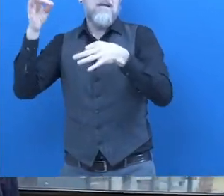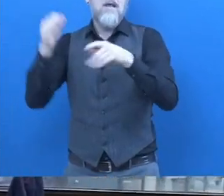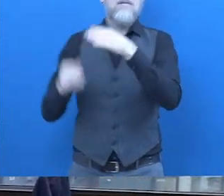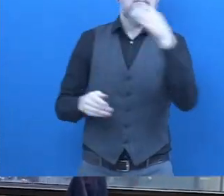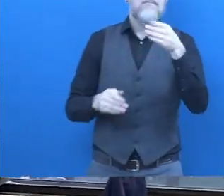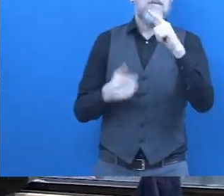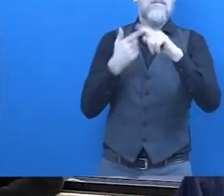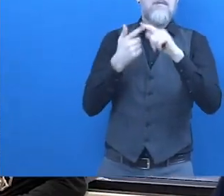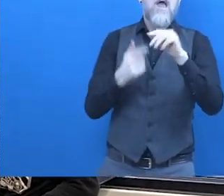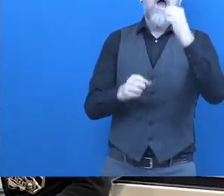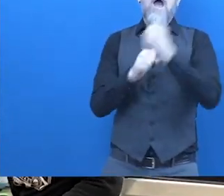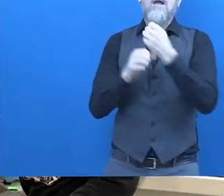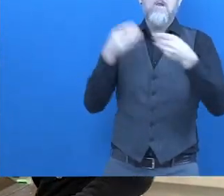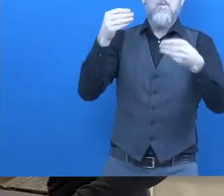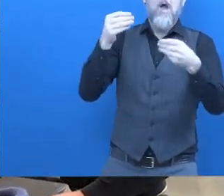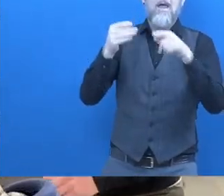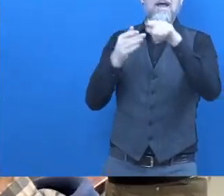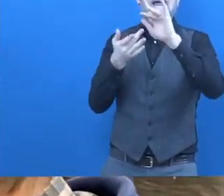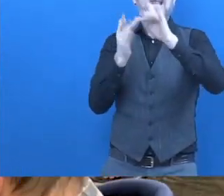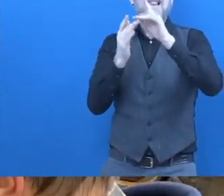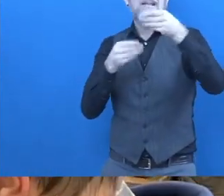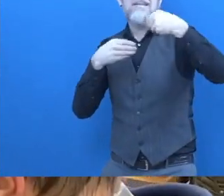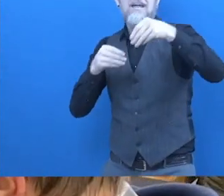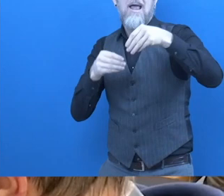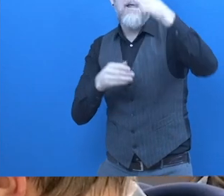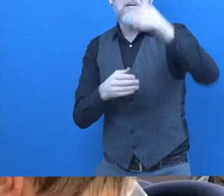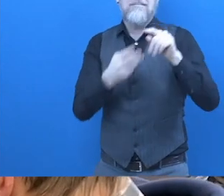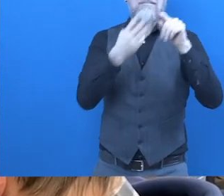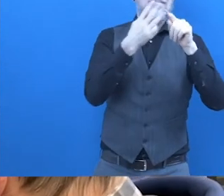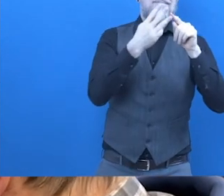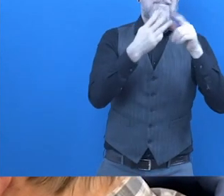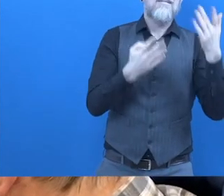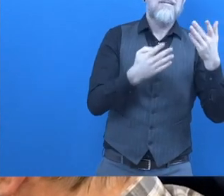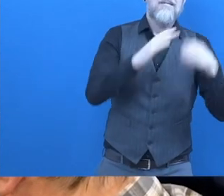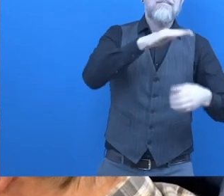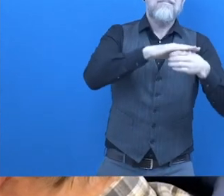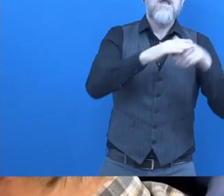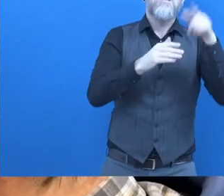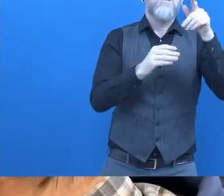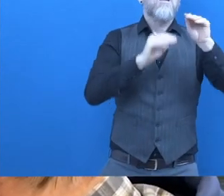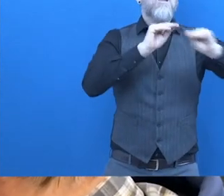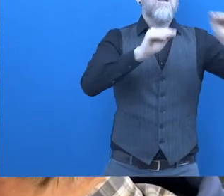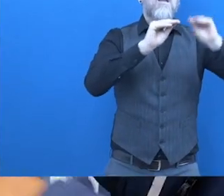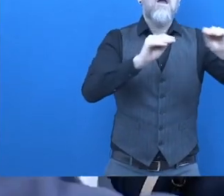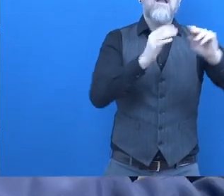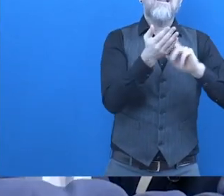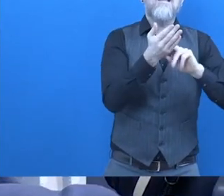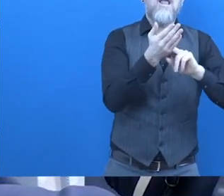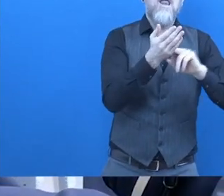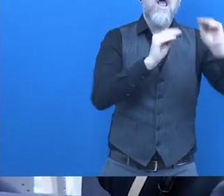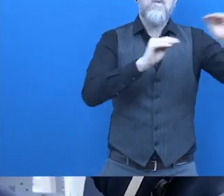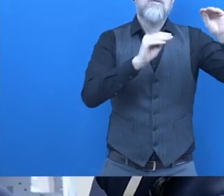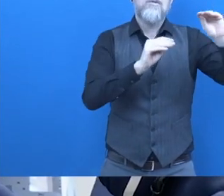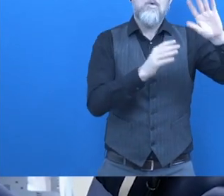via our stationary shops and e-commerce. And thirdly, digital education i.e. speak special. Offers for